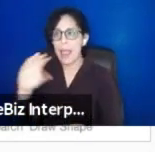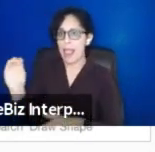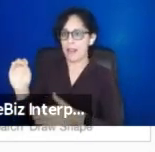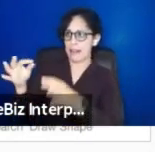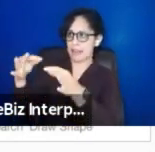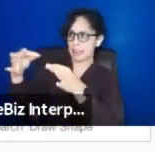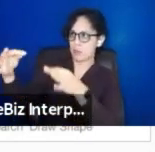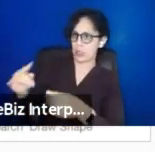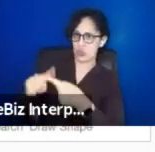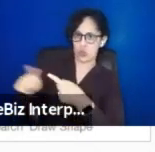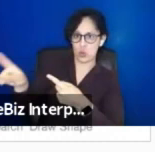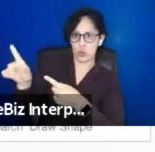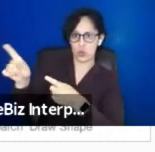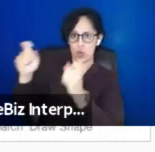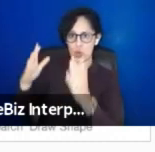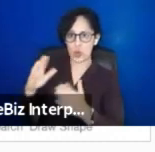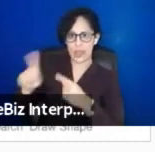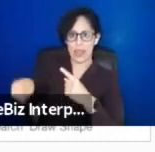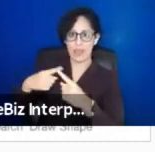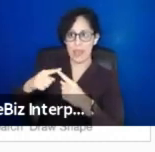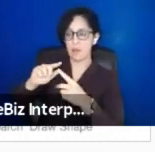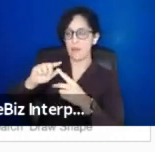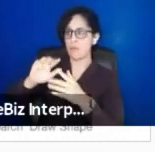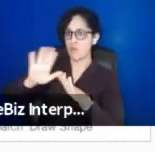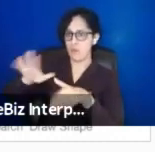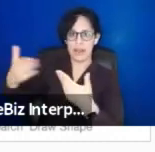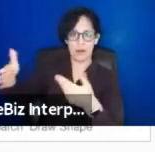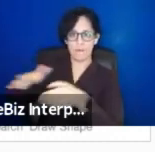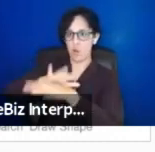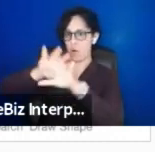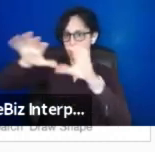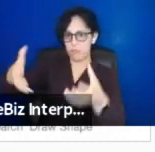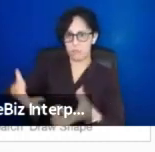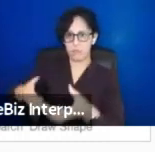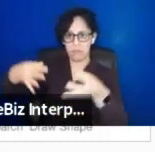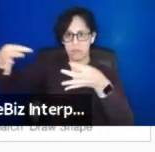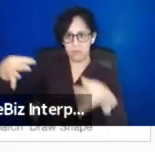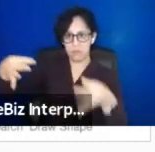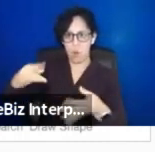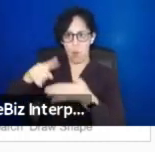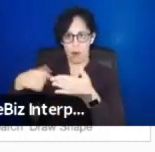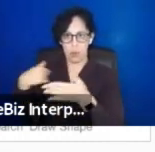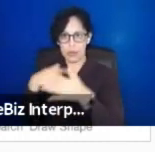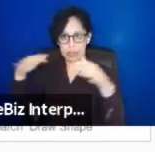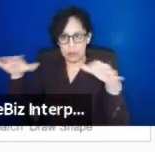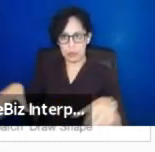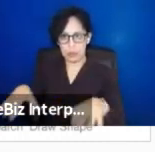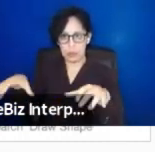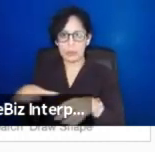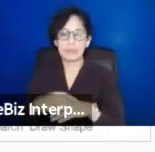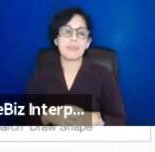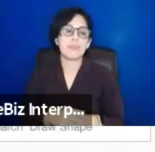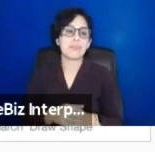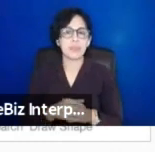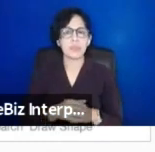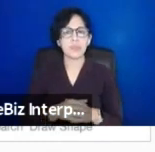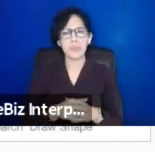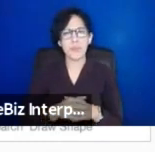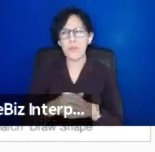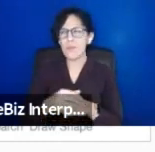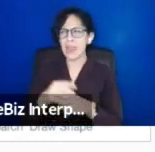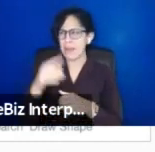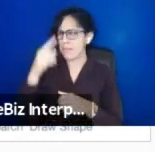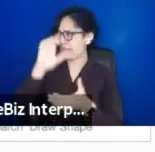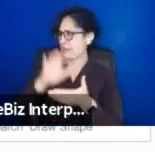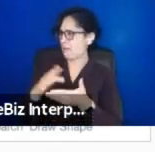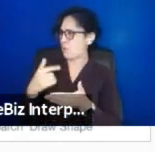the whole picture of all of the amazing work we do. And we really tried, I think, I don't know if I said this, in the first year we didn't want to